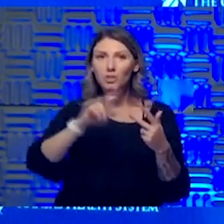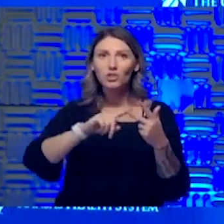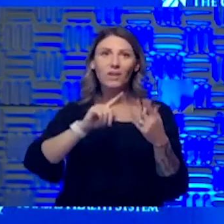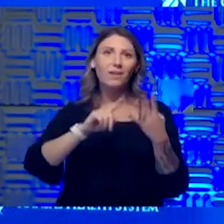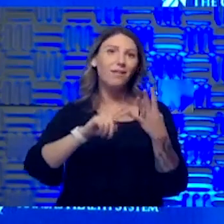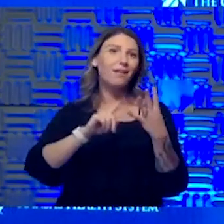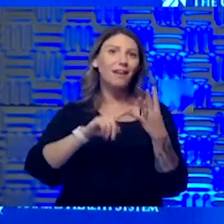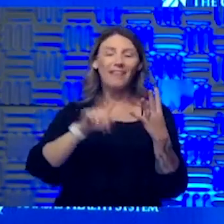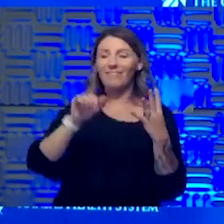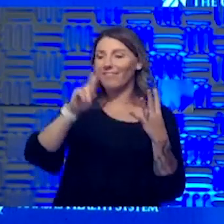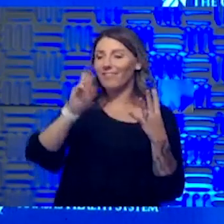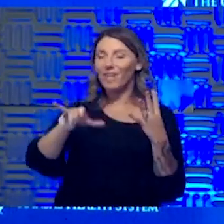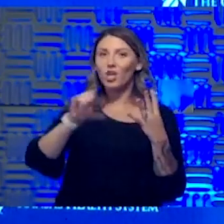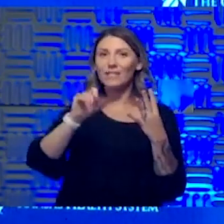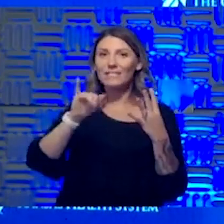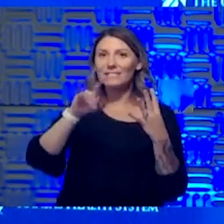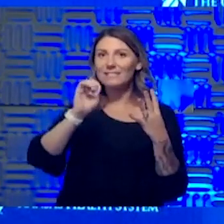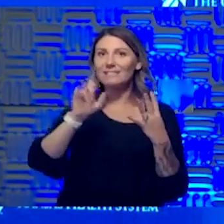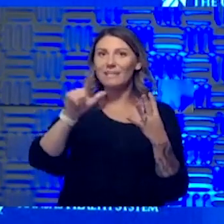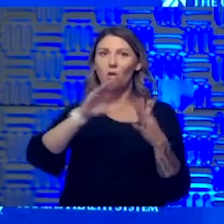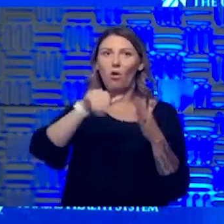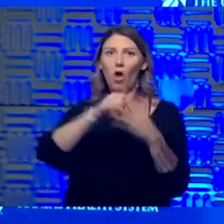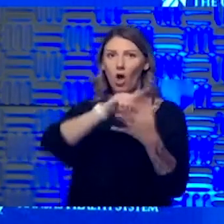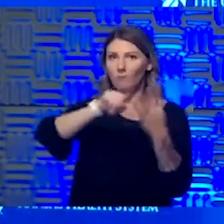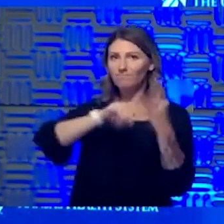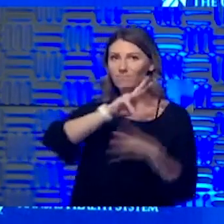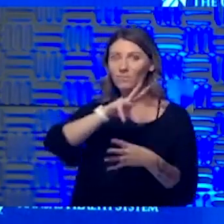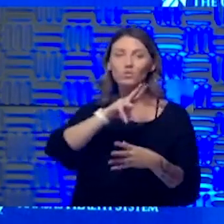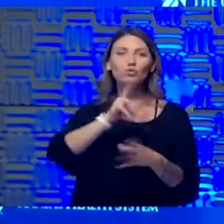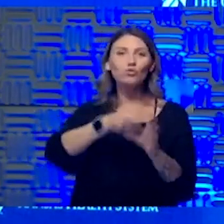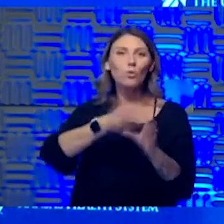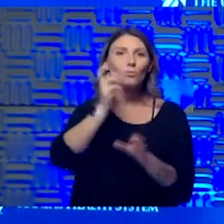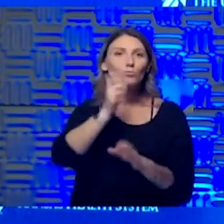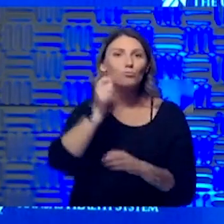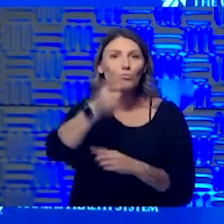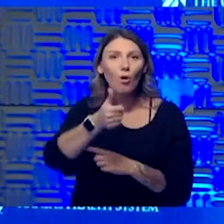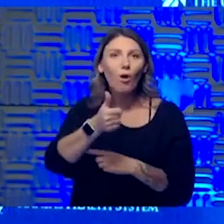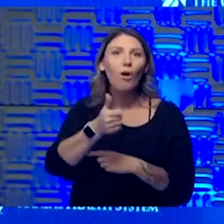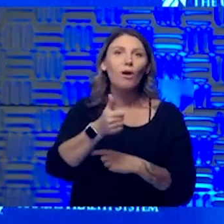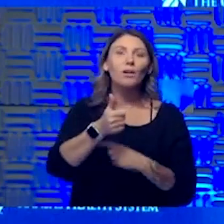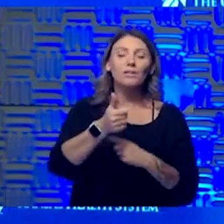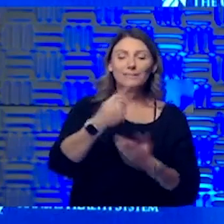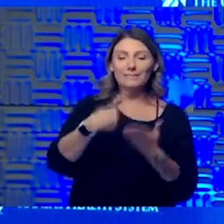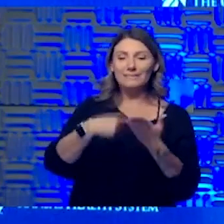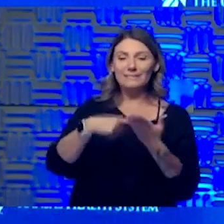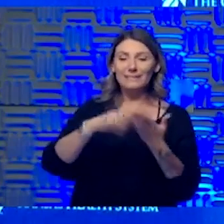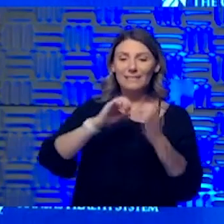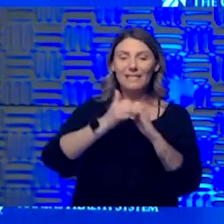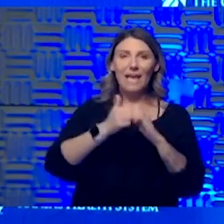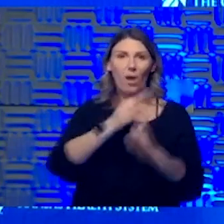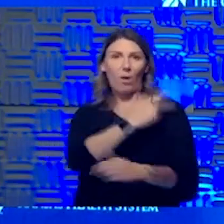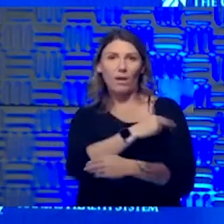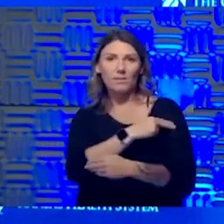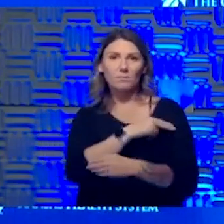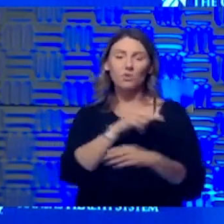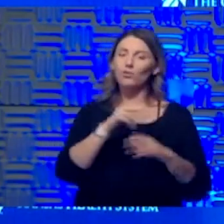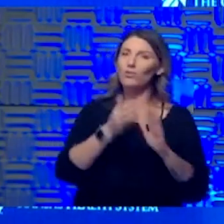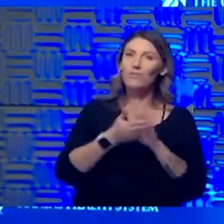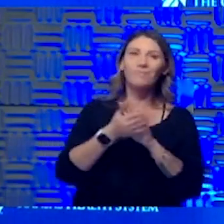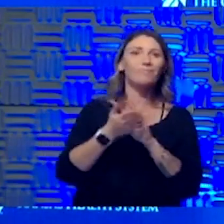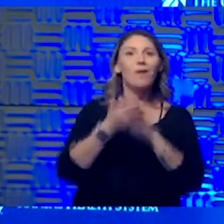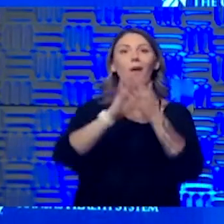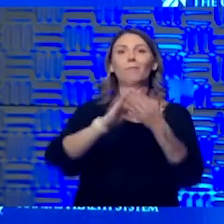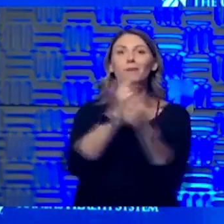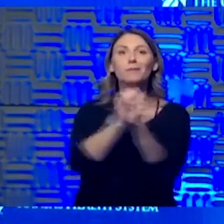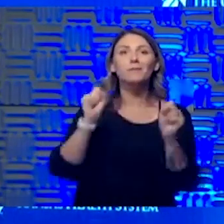officers will join Dana and I to talk a lot about how we're all making hospitals the safest places they can be. Until